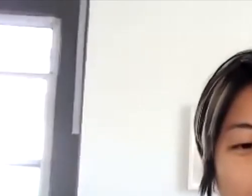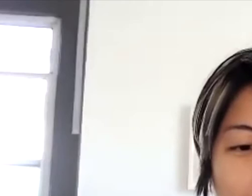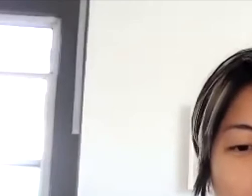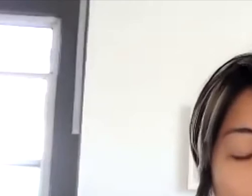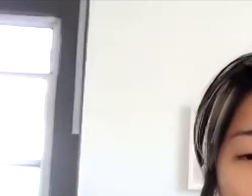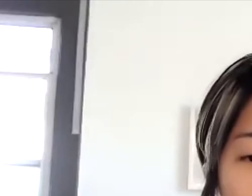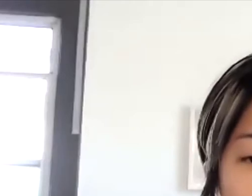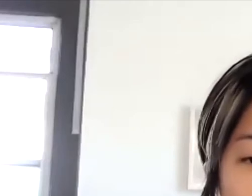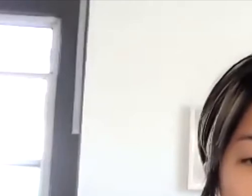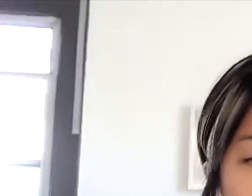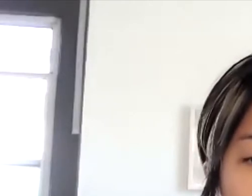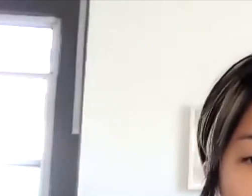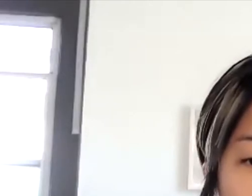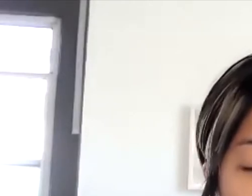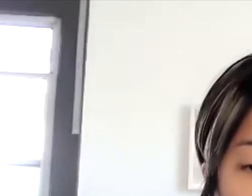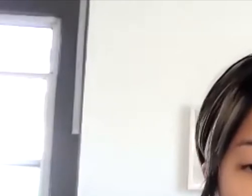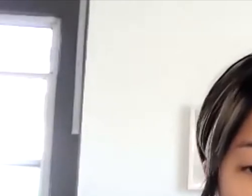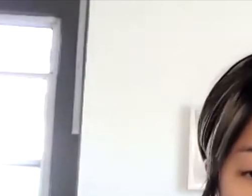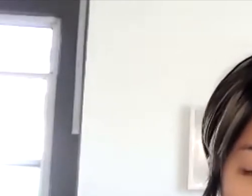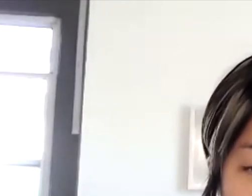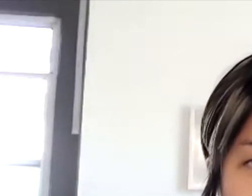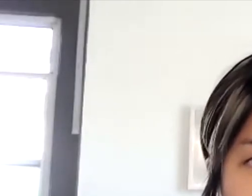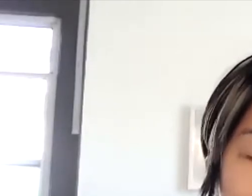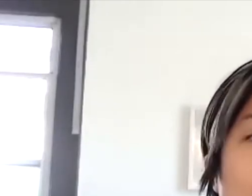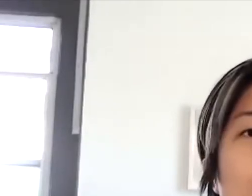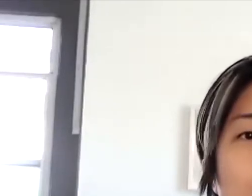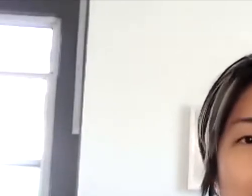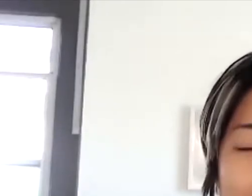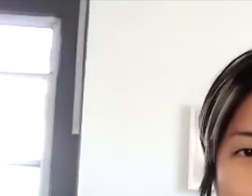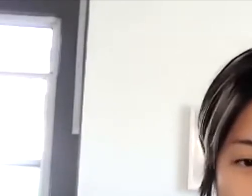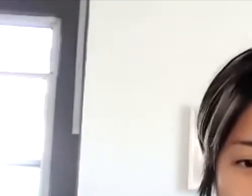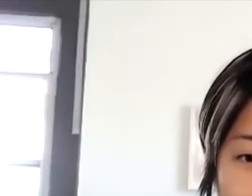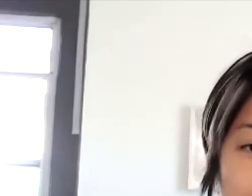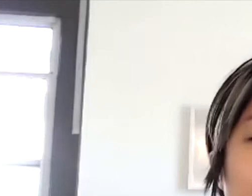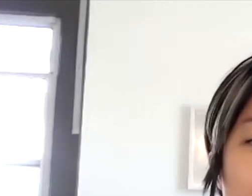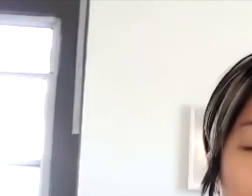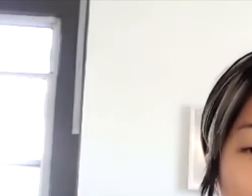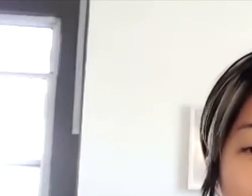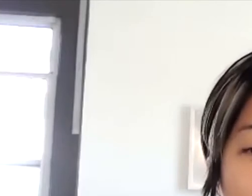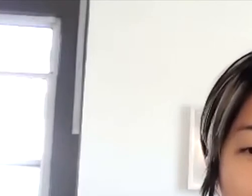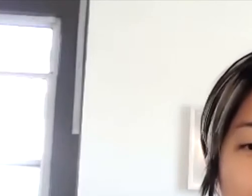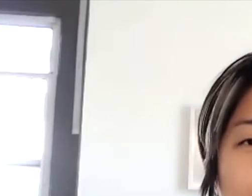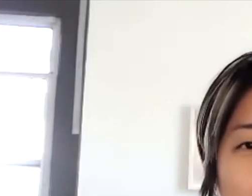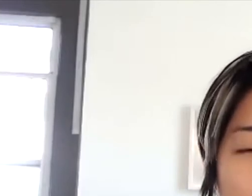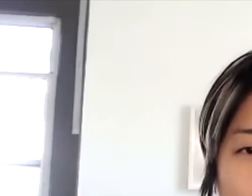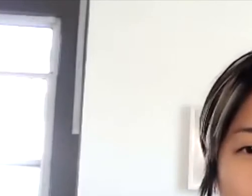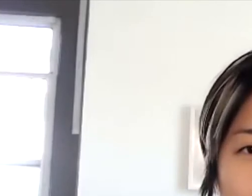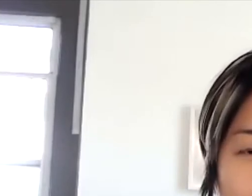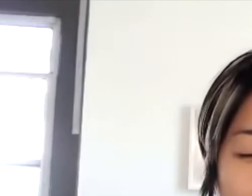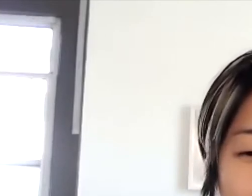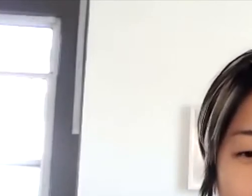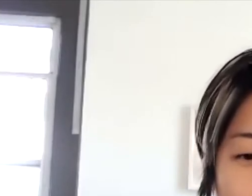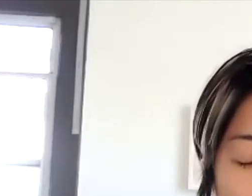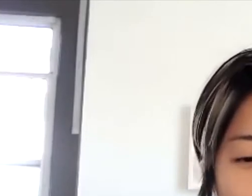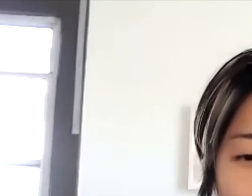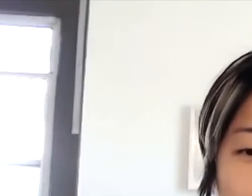I will give a visual description of myself. This is Xing. I have short,